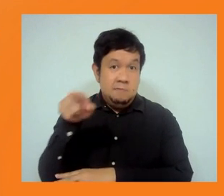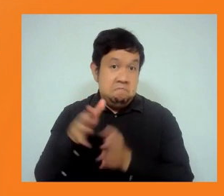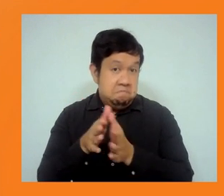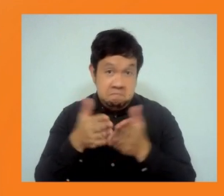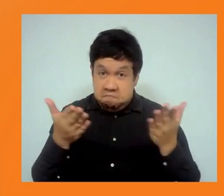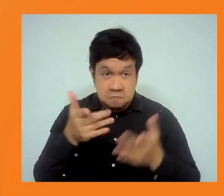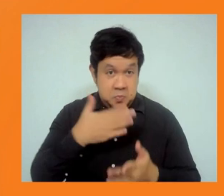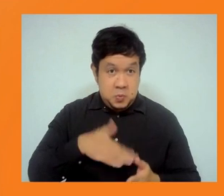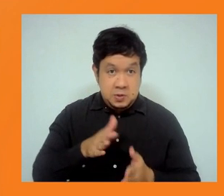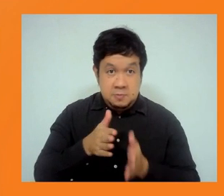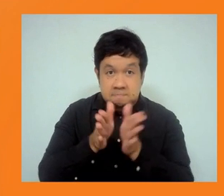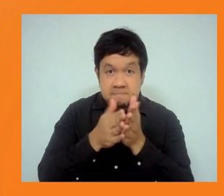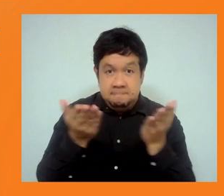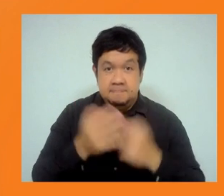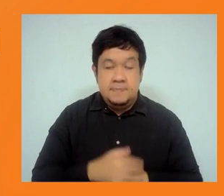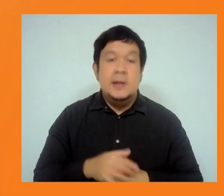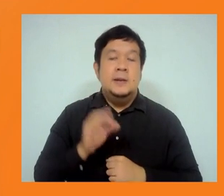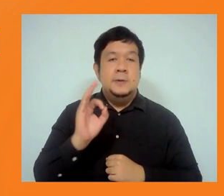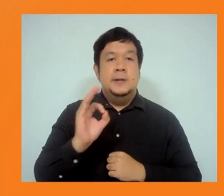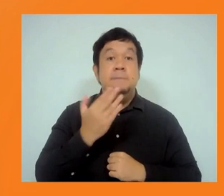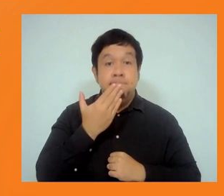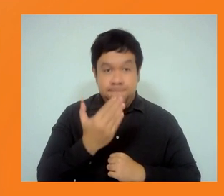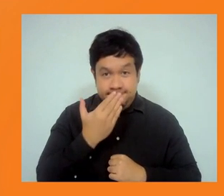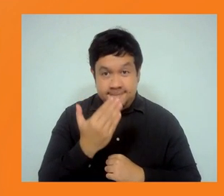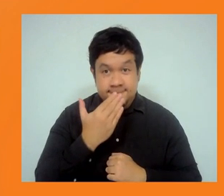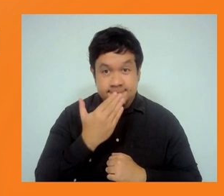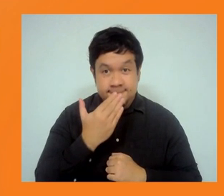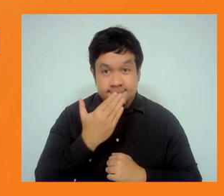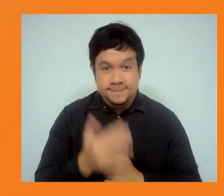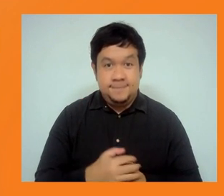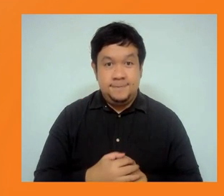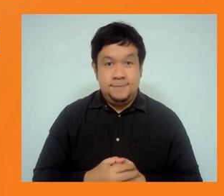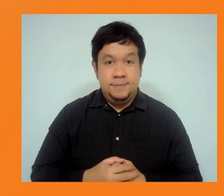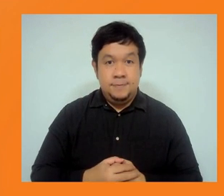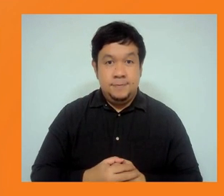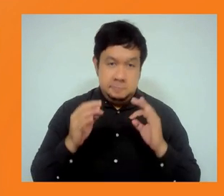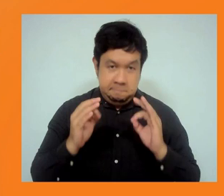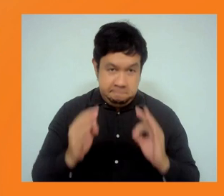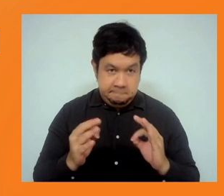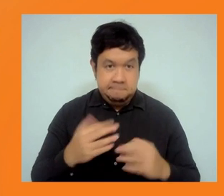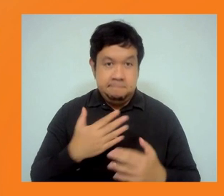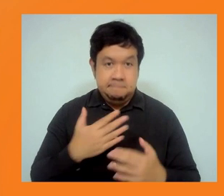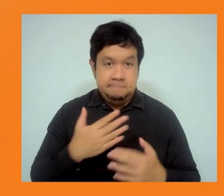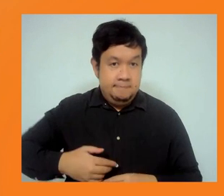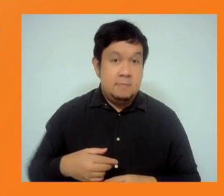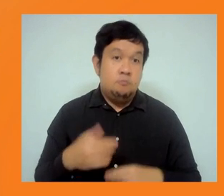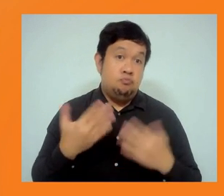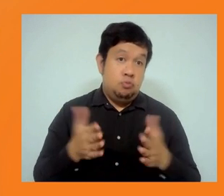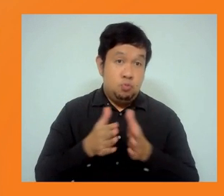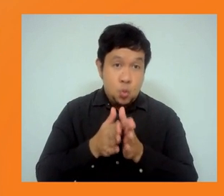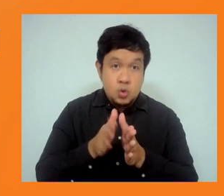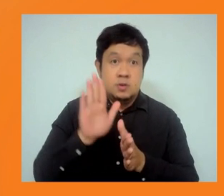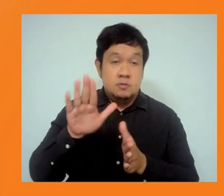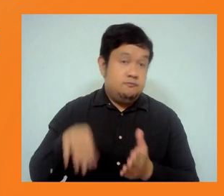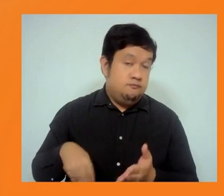Thanks very much, Ryan. And I really want to appreciate the inputs from all the speakers that have just gone through.